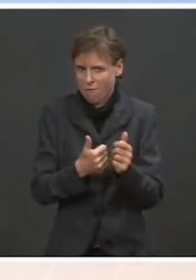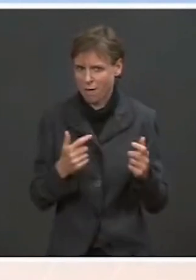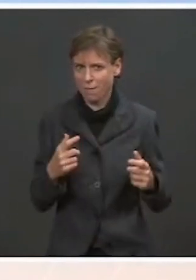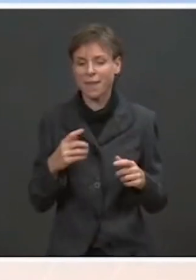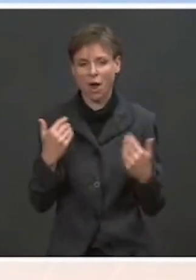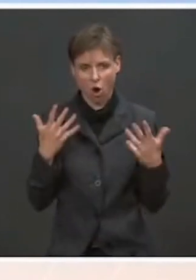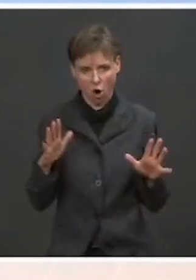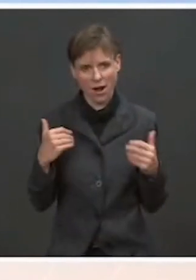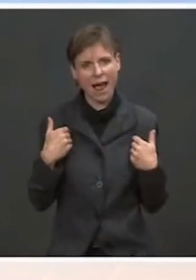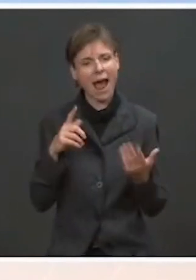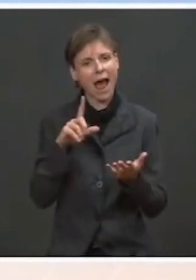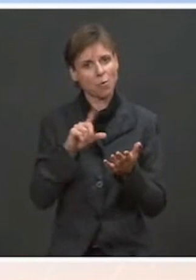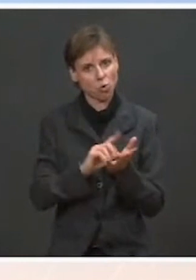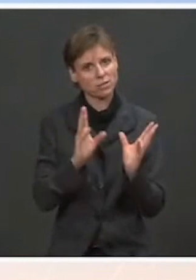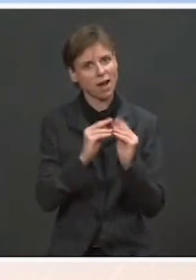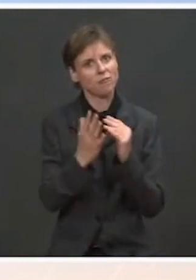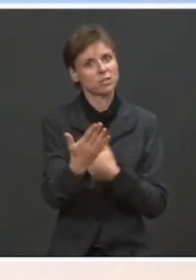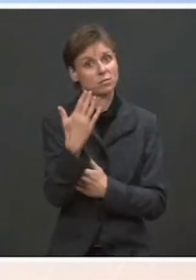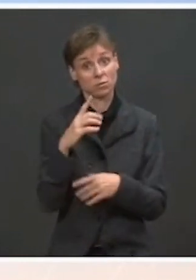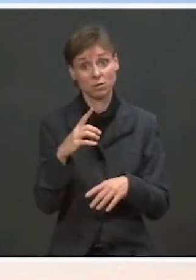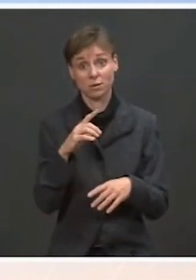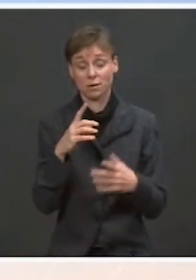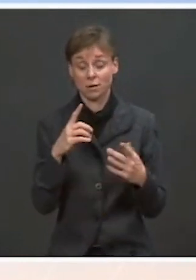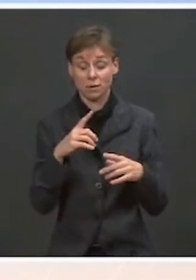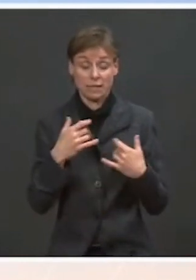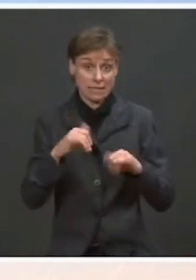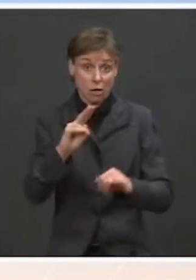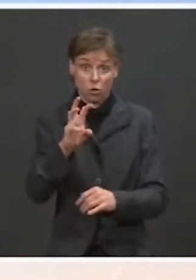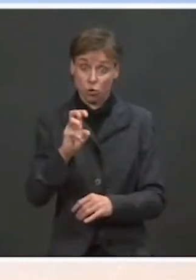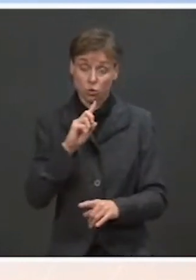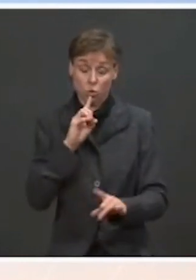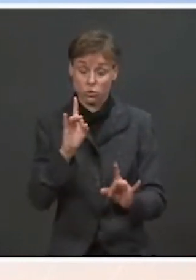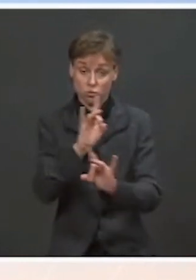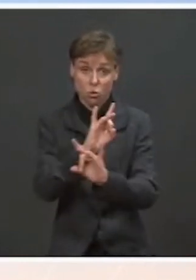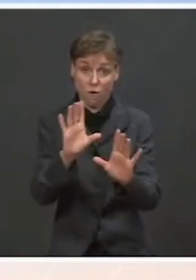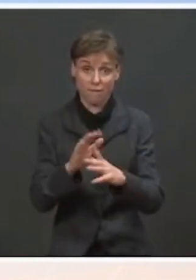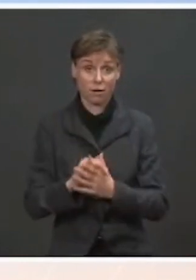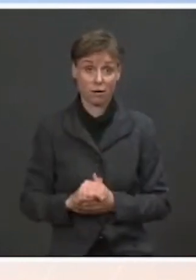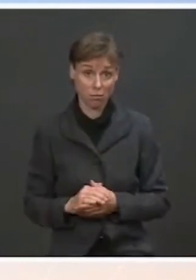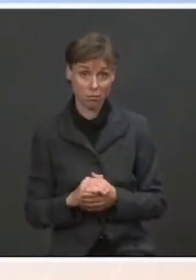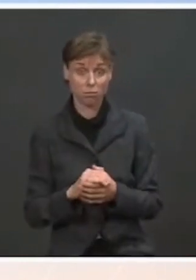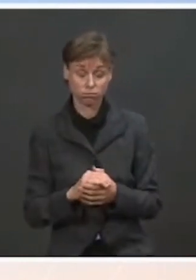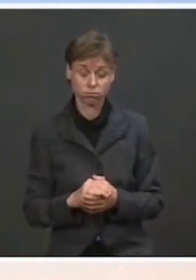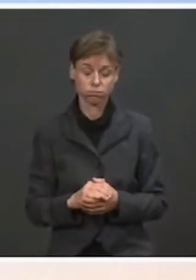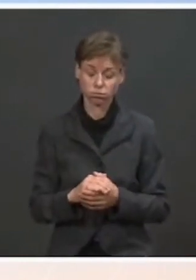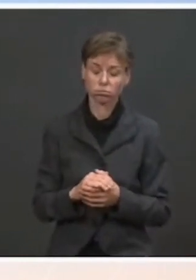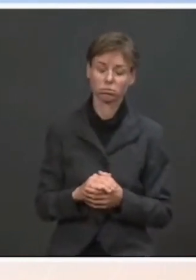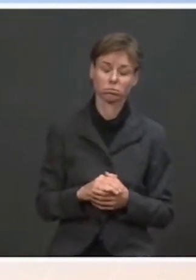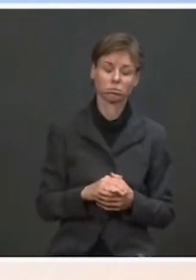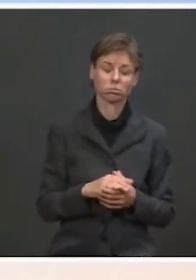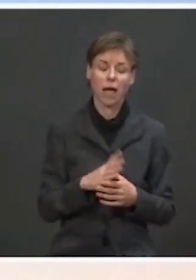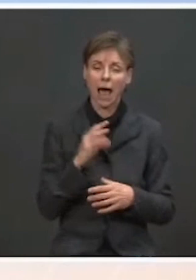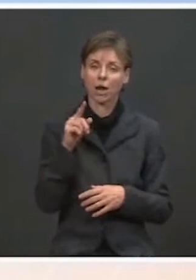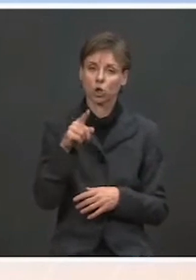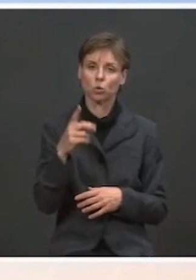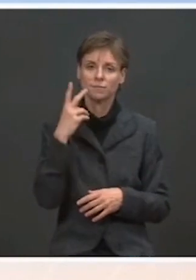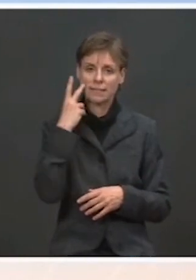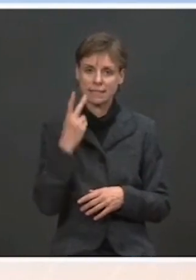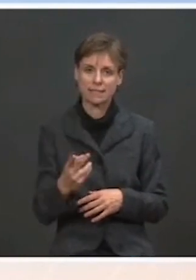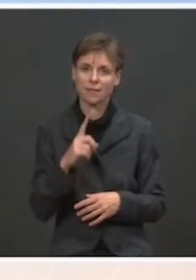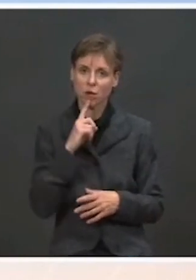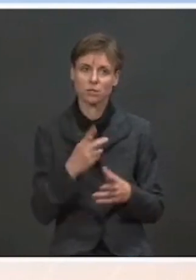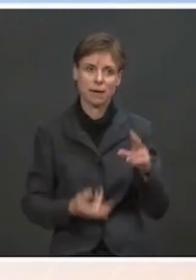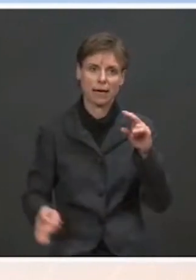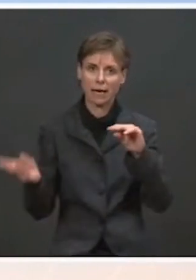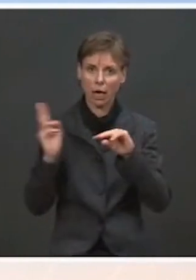this news was horrific. And broadly speaking, there has been an increase, as you have noted and we have all seen, in attacks